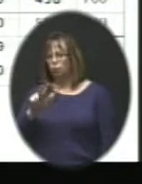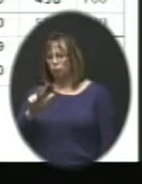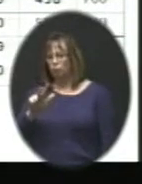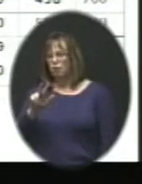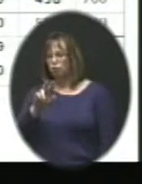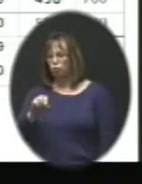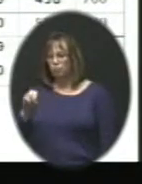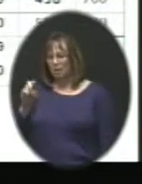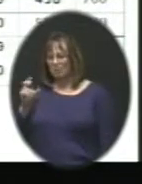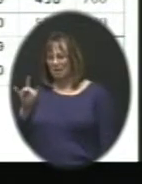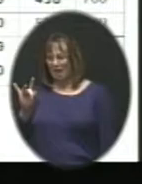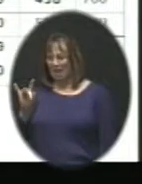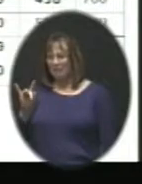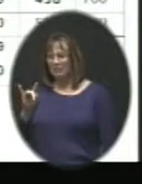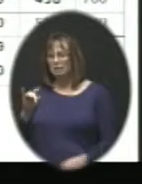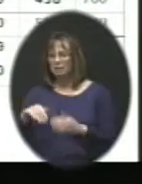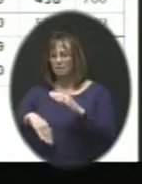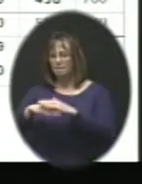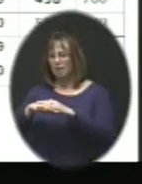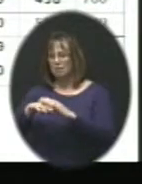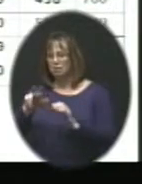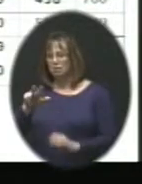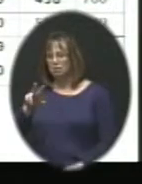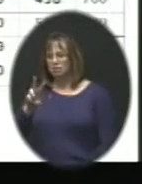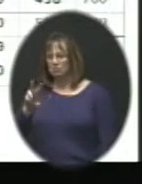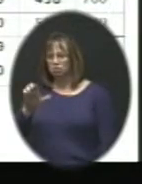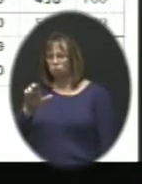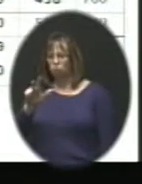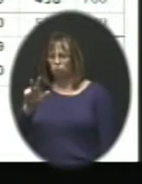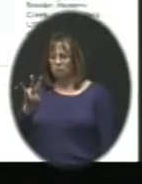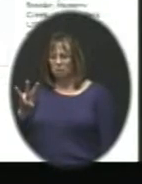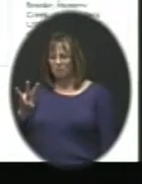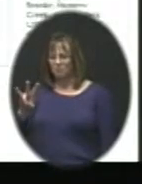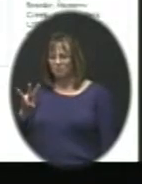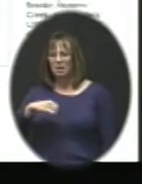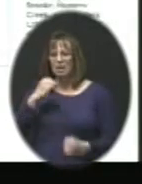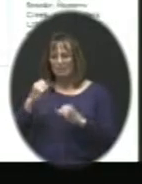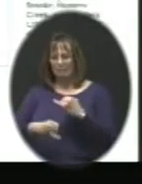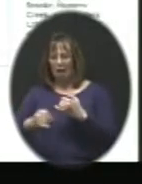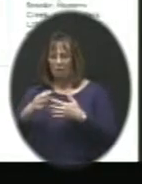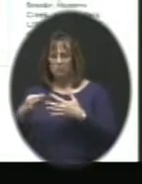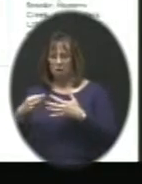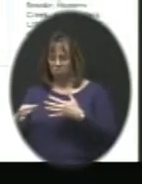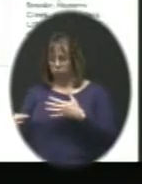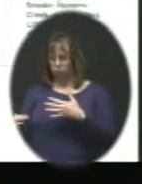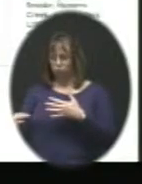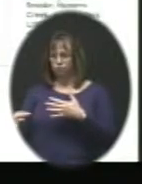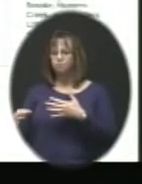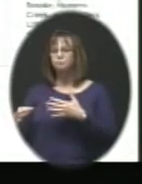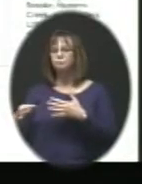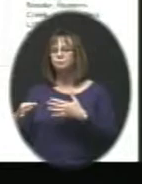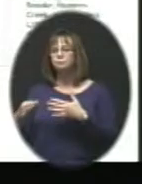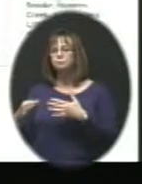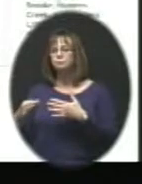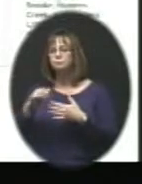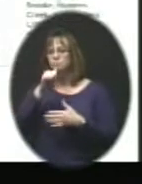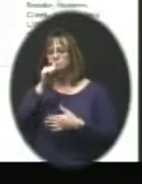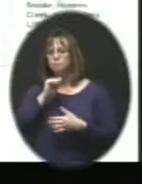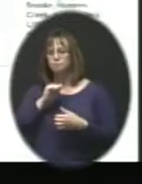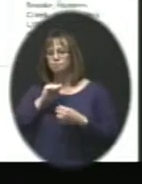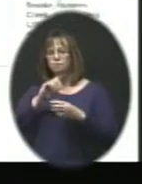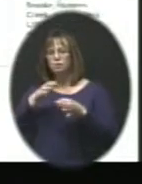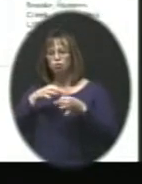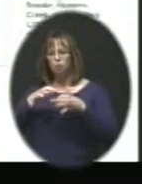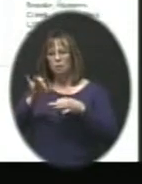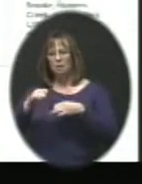its capacity at 637. And here was the final option we considered. Bear with me as I described